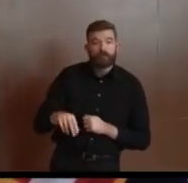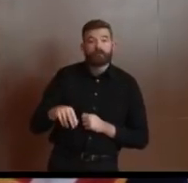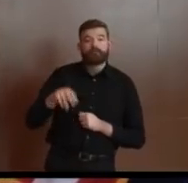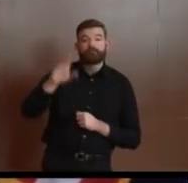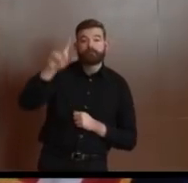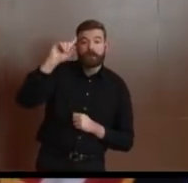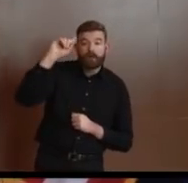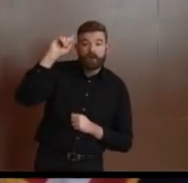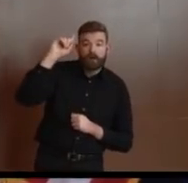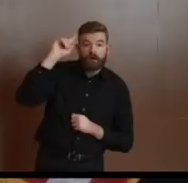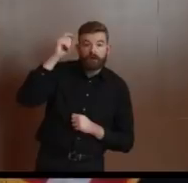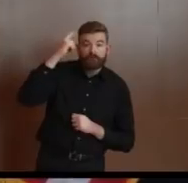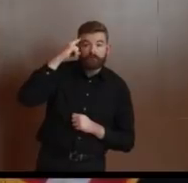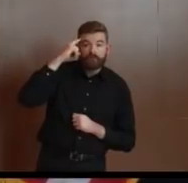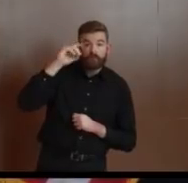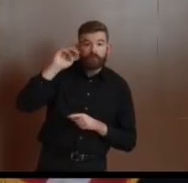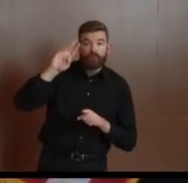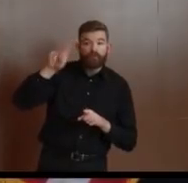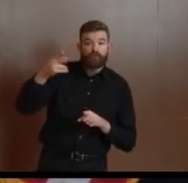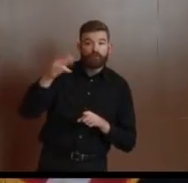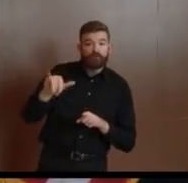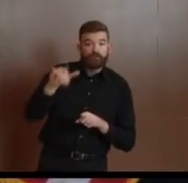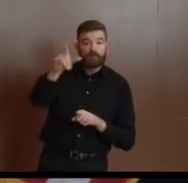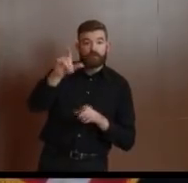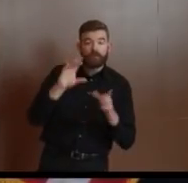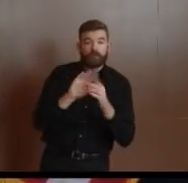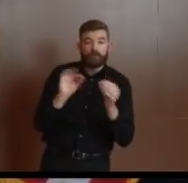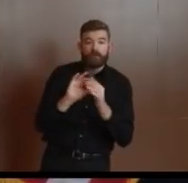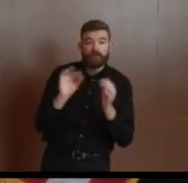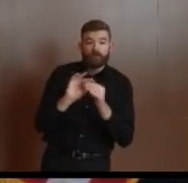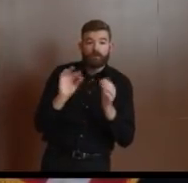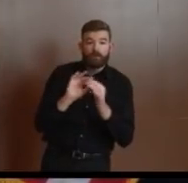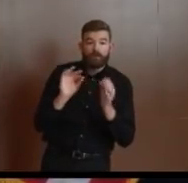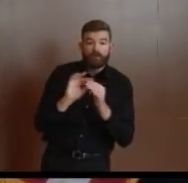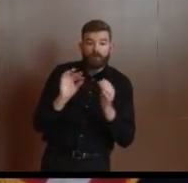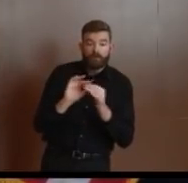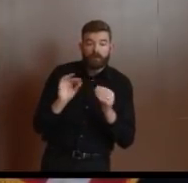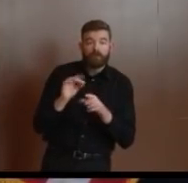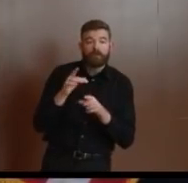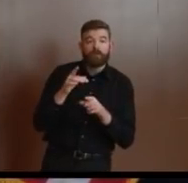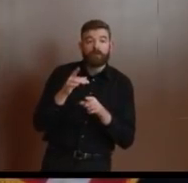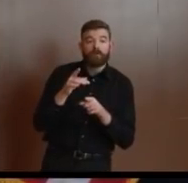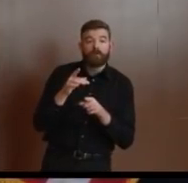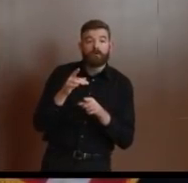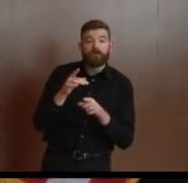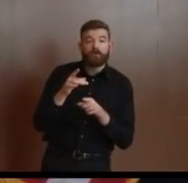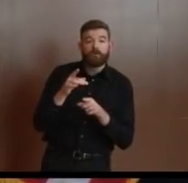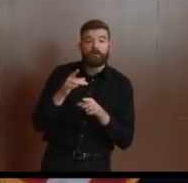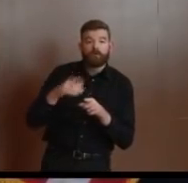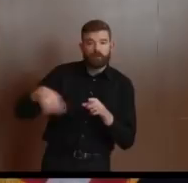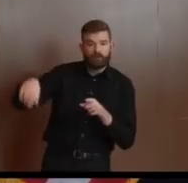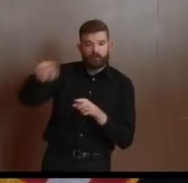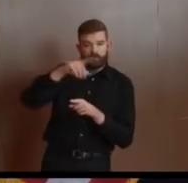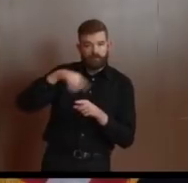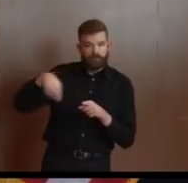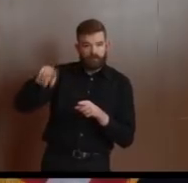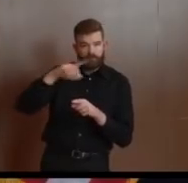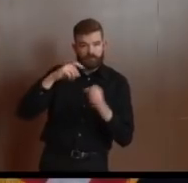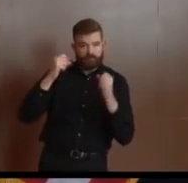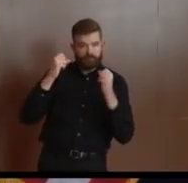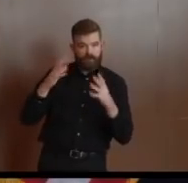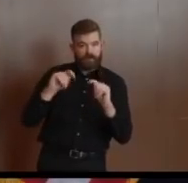over the weekend resulting in a number of, uh, team members who are now quarantined. Uh, how was all this, uh,